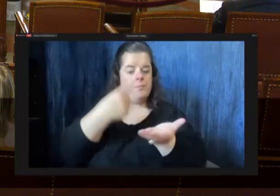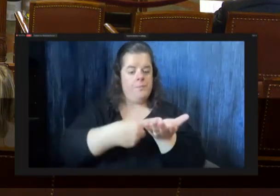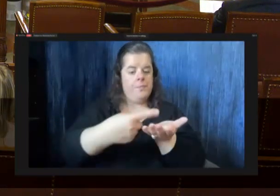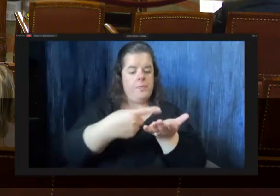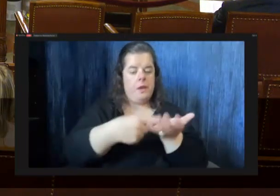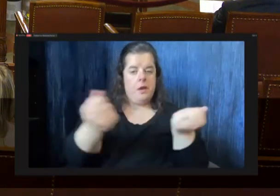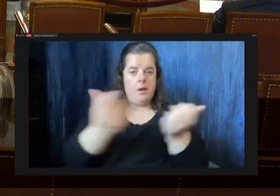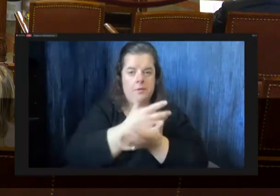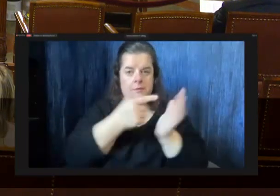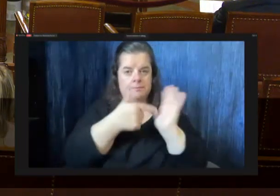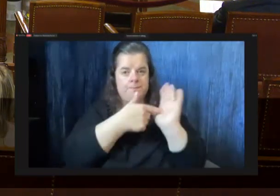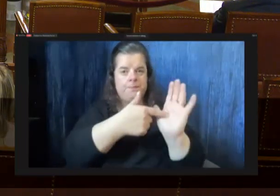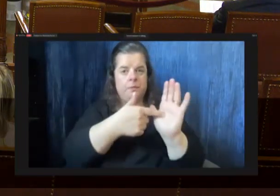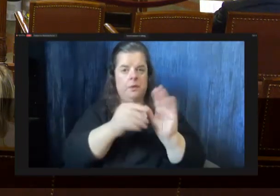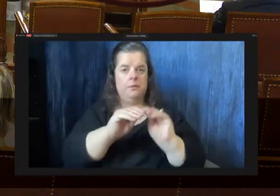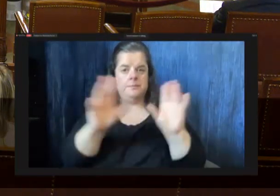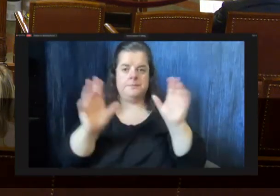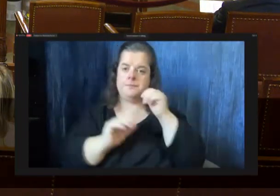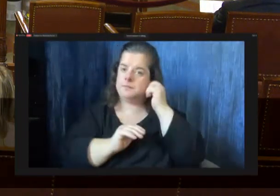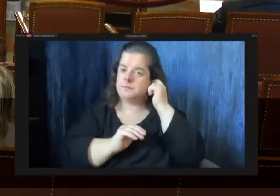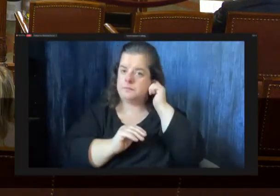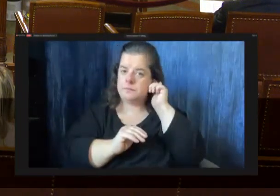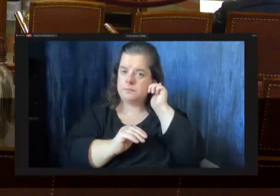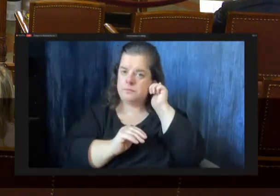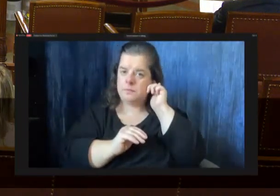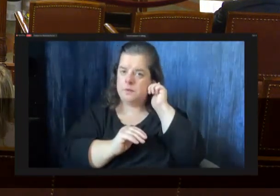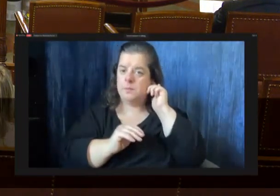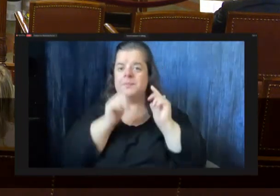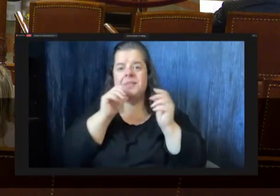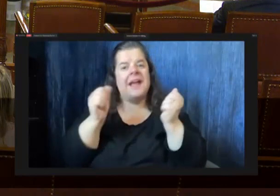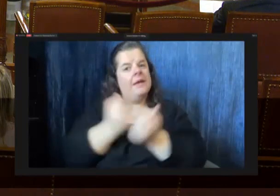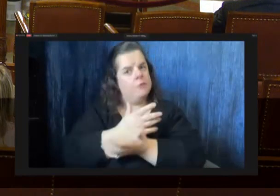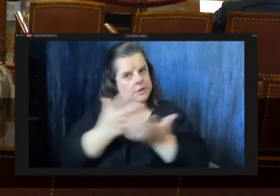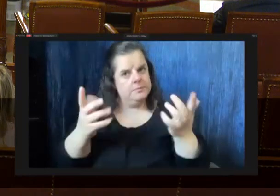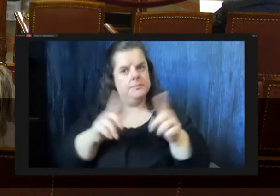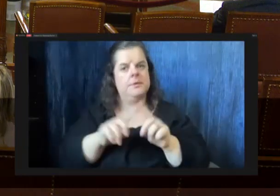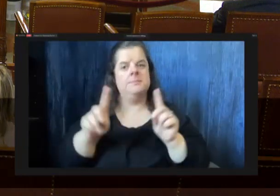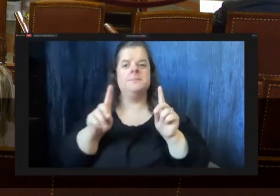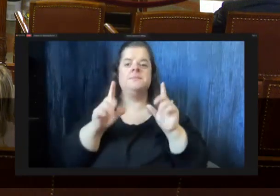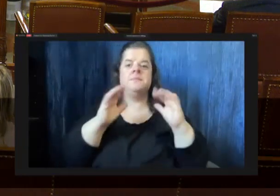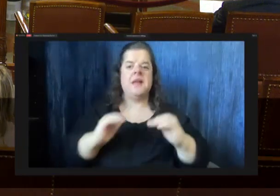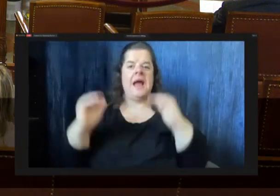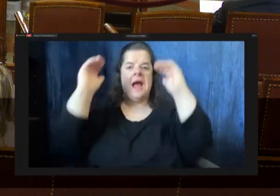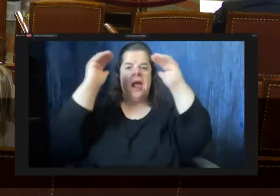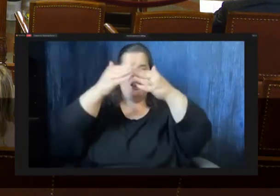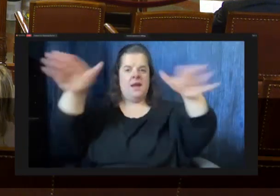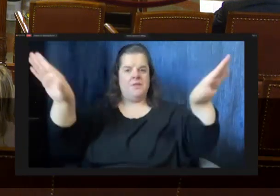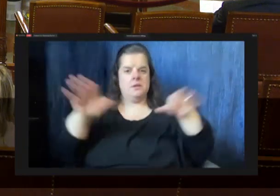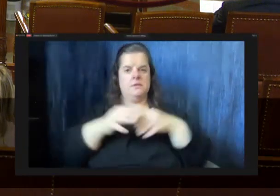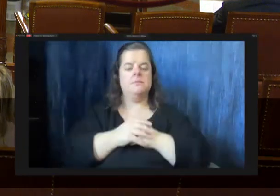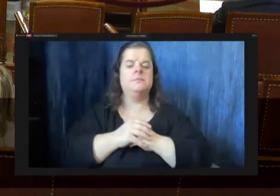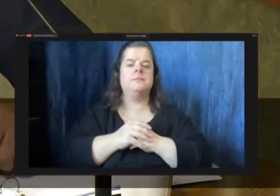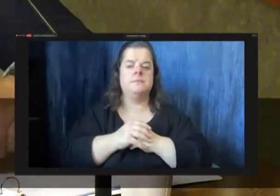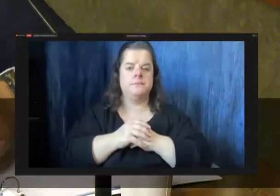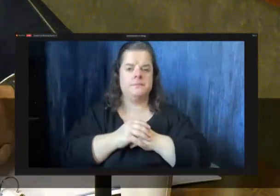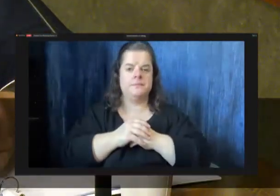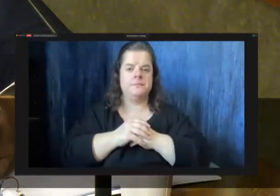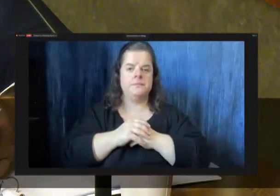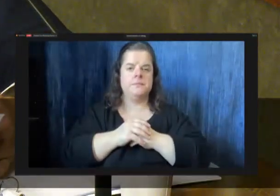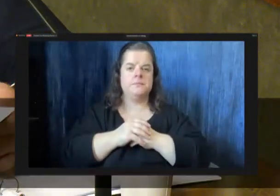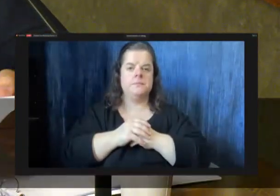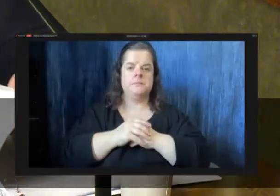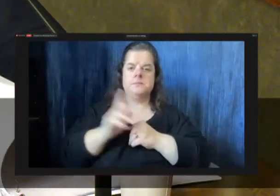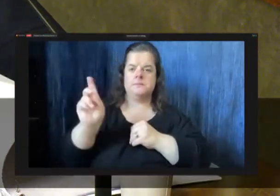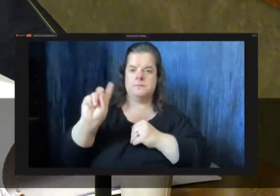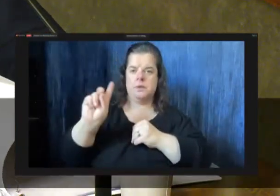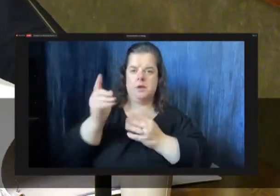well not everything but yeah yeah it's high level that's pretty uh yeah so where would the